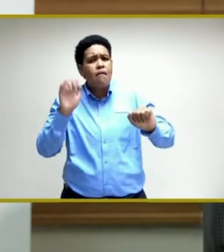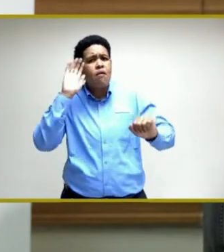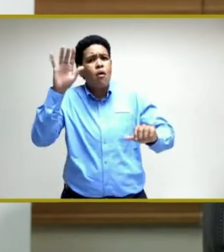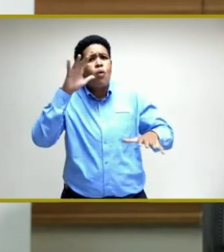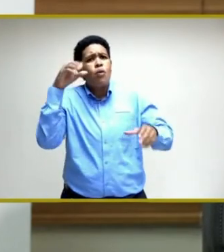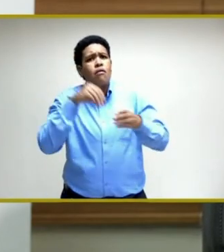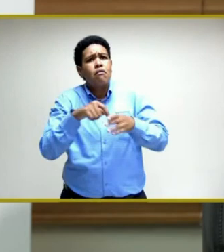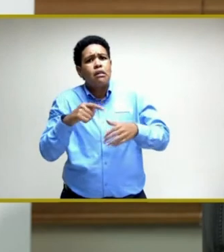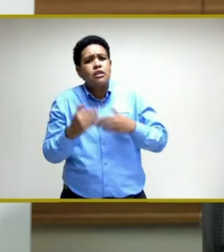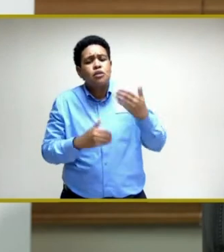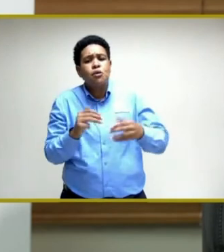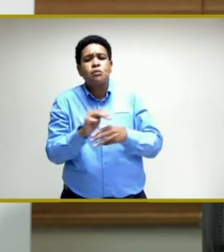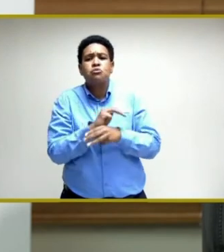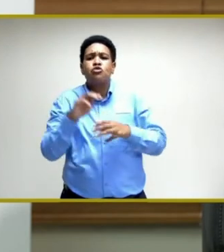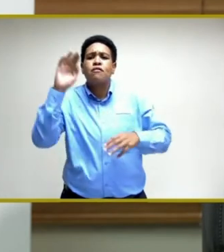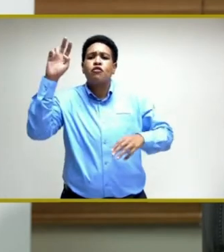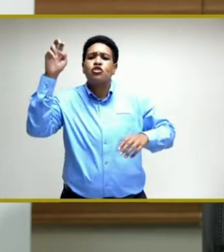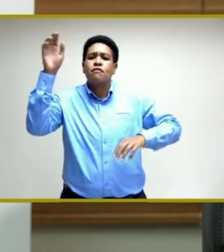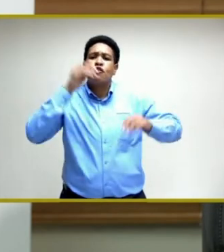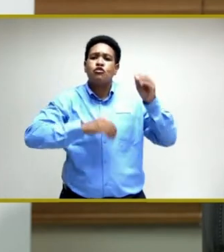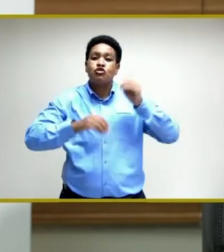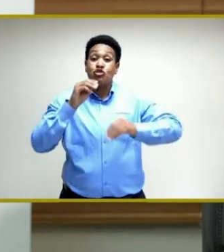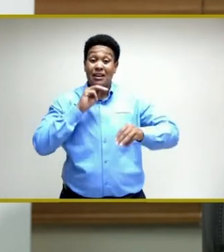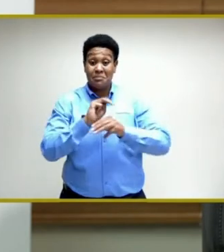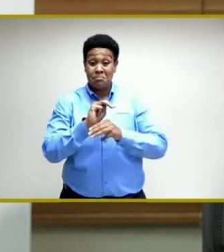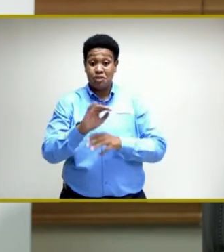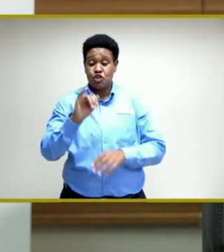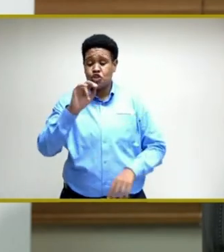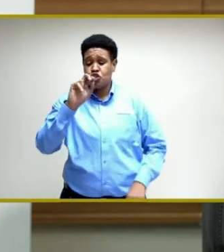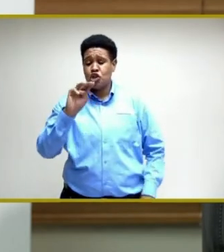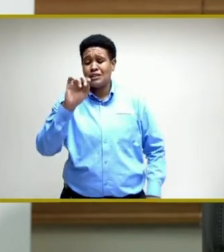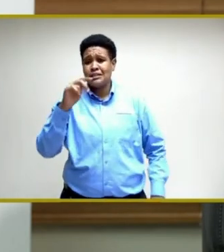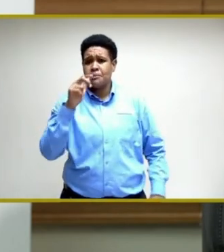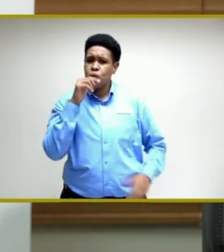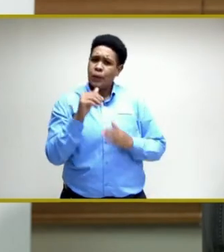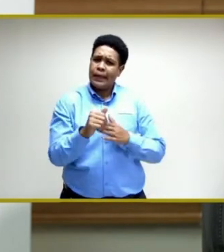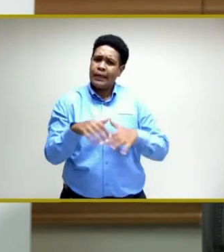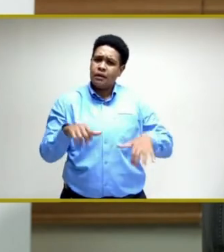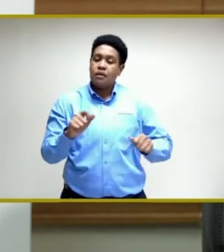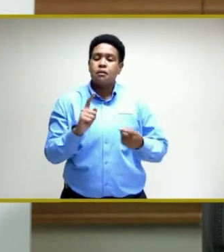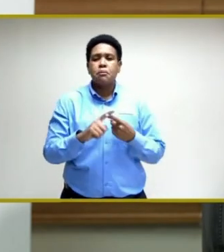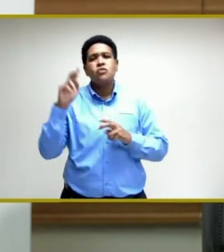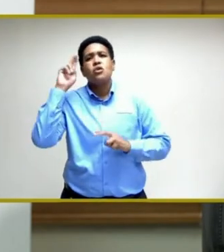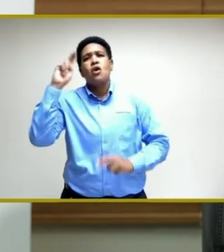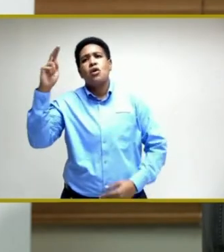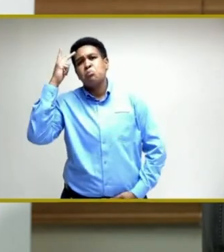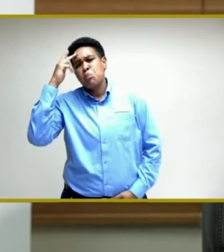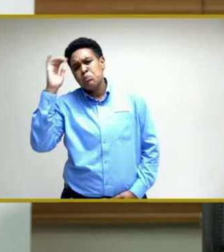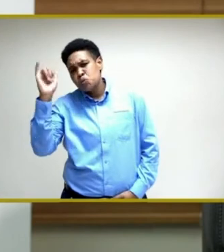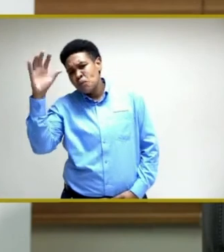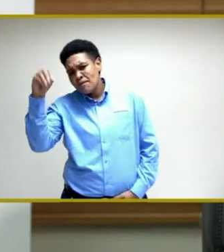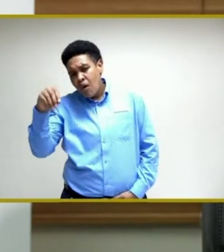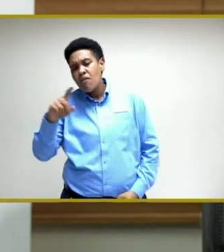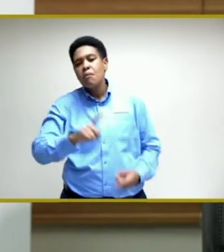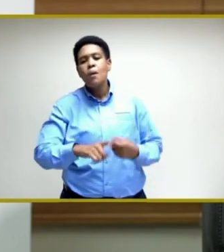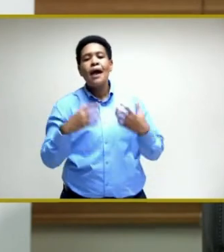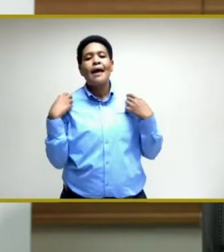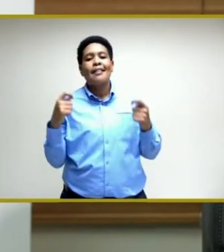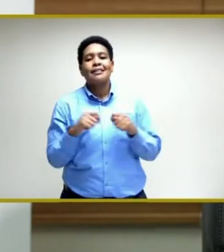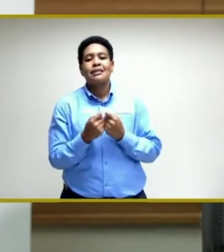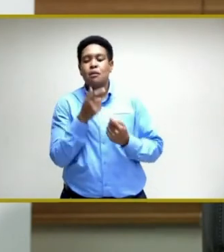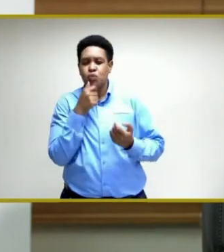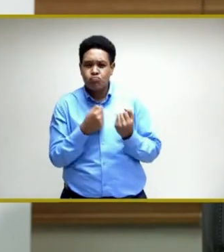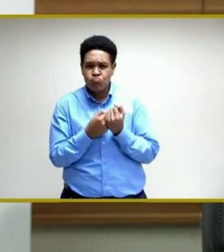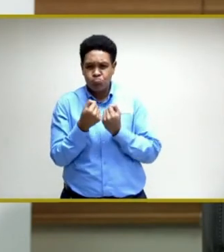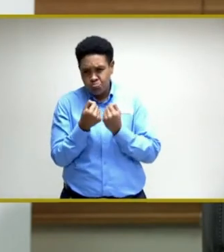Affairs and Foreign Trade, Minister Johnson Smith leading that charge. Obviously, the Honourable Prime Minister and the health team that have given